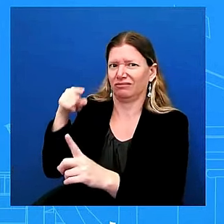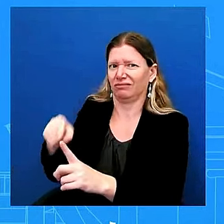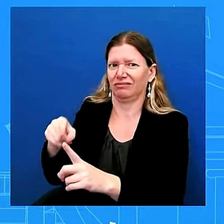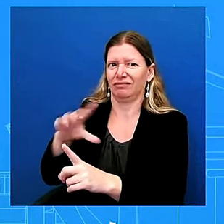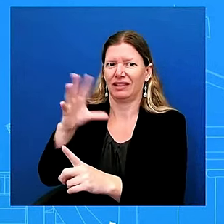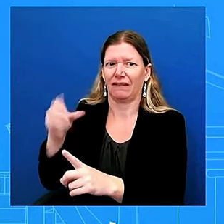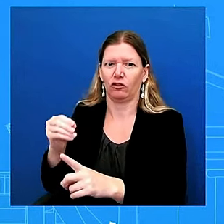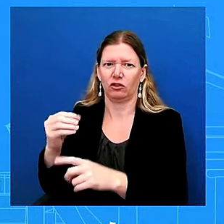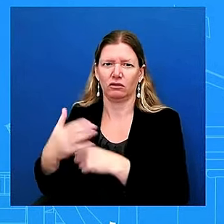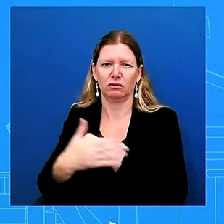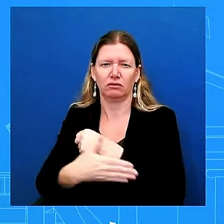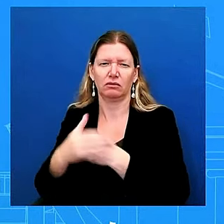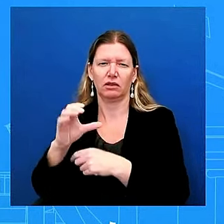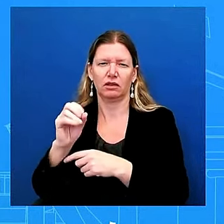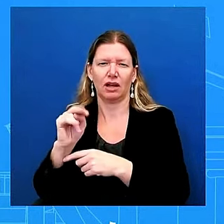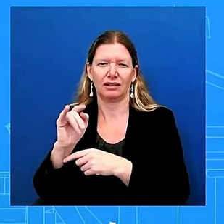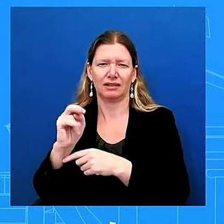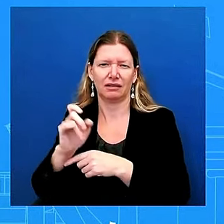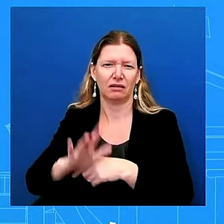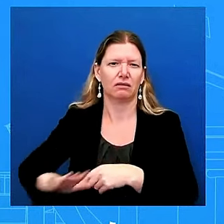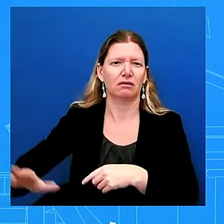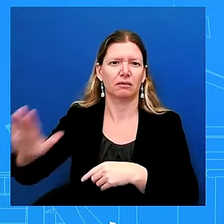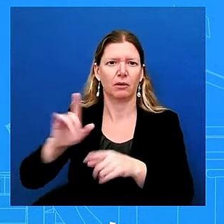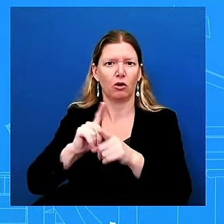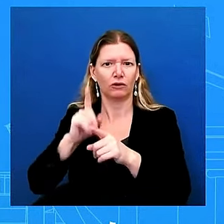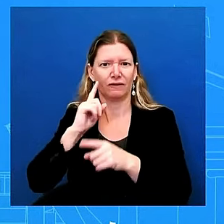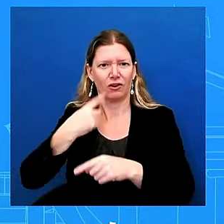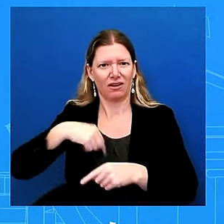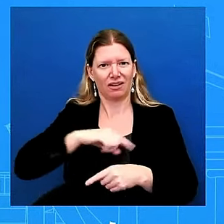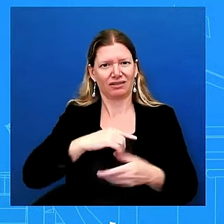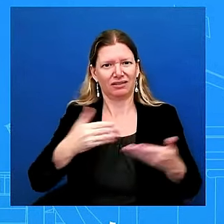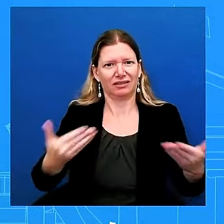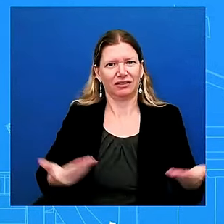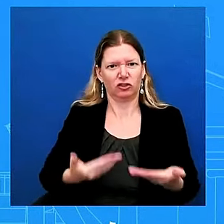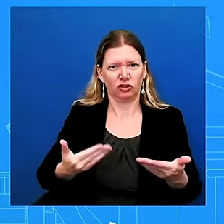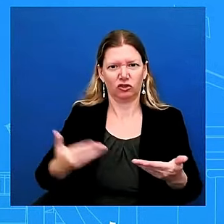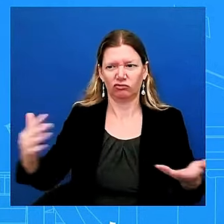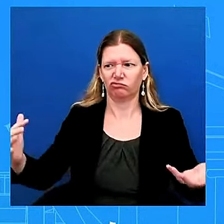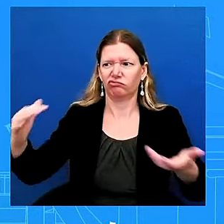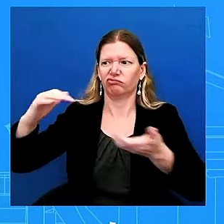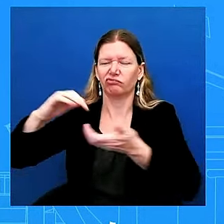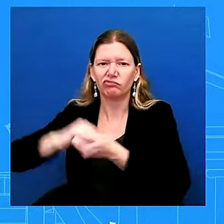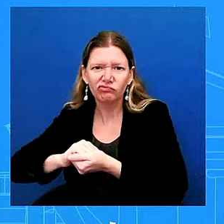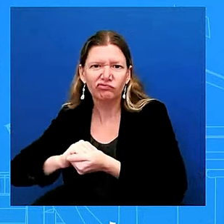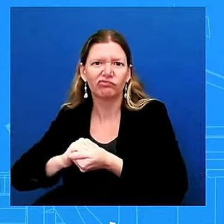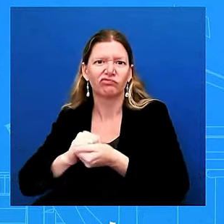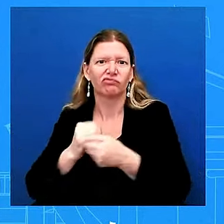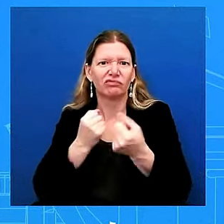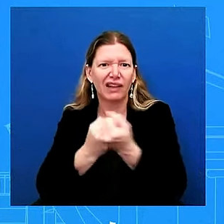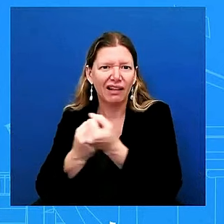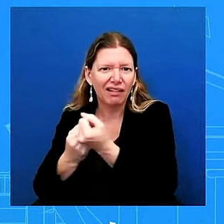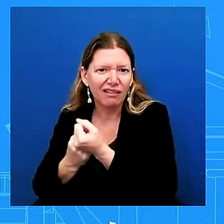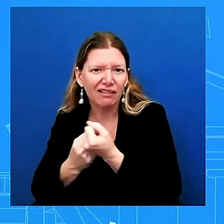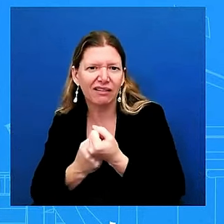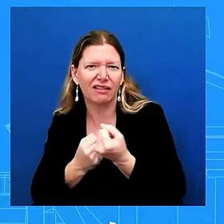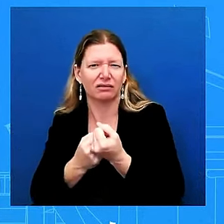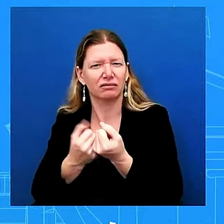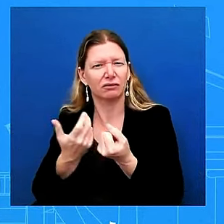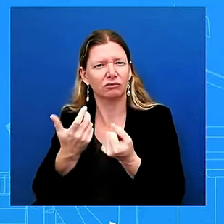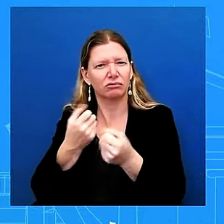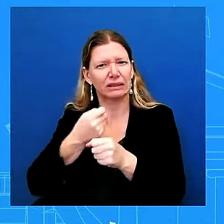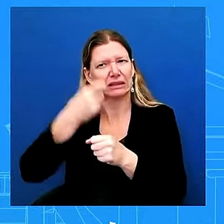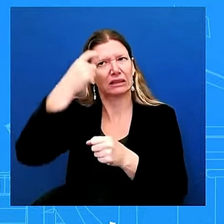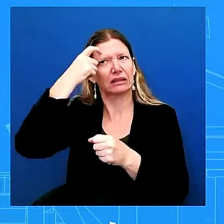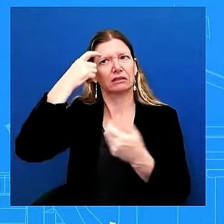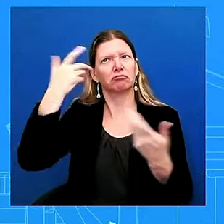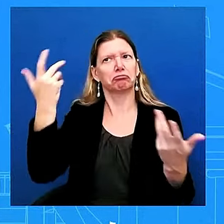allies and so it made the most sense uh to make that to make that trip and you'll see us next month doing that go ahead thank